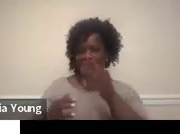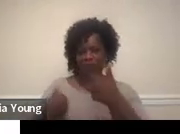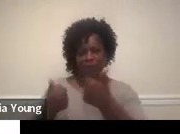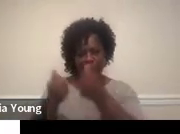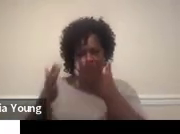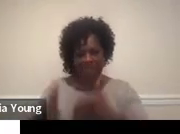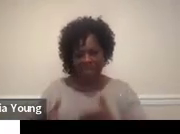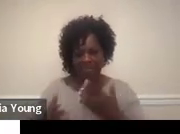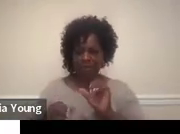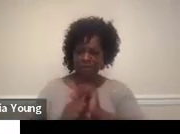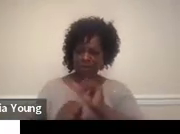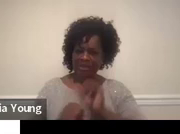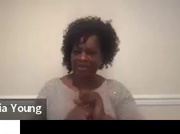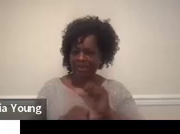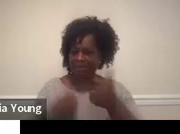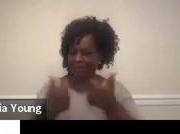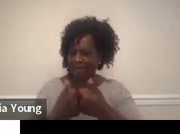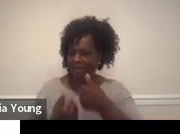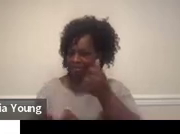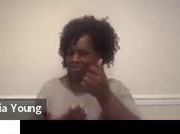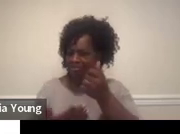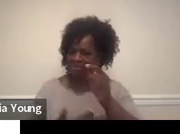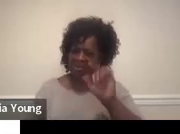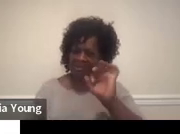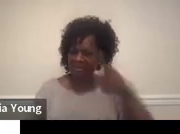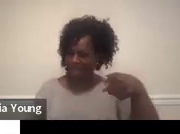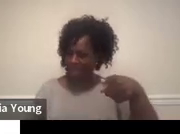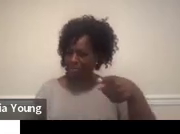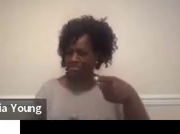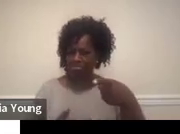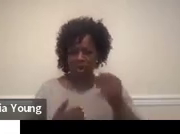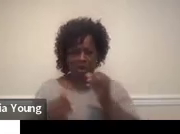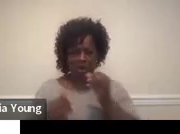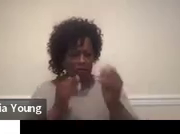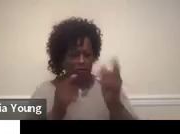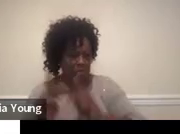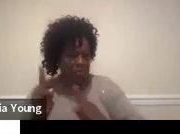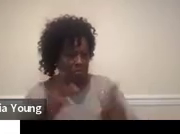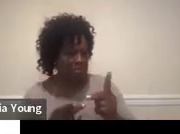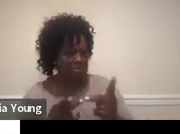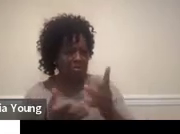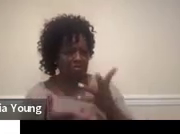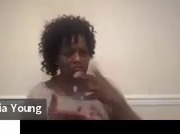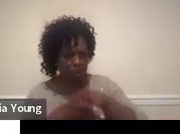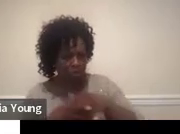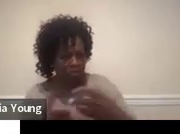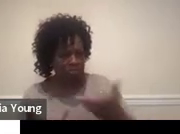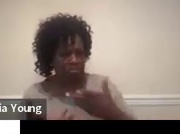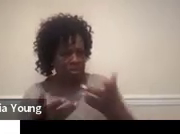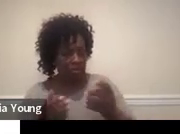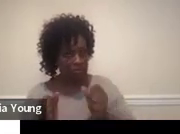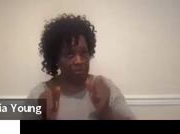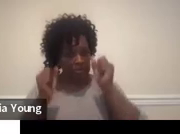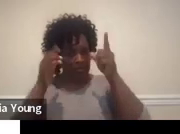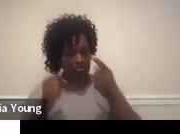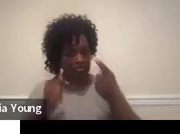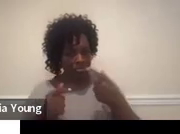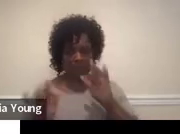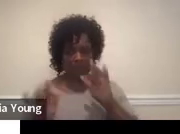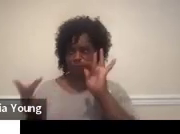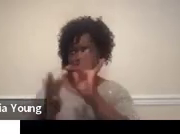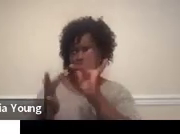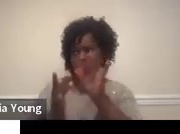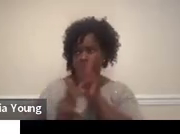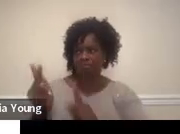and sells games, something like that. See if you can interview people. You know, you'd be surprised when you reach out to people.